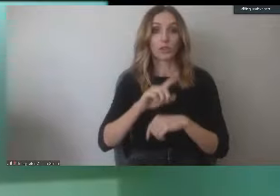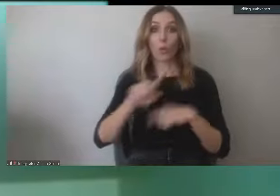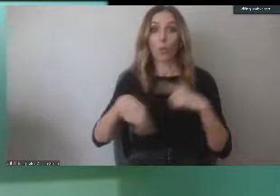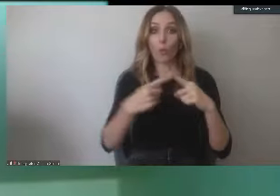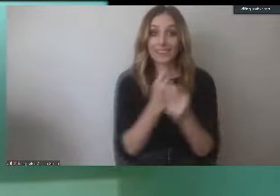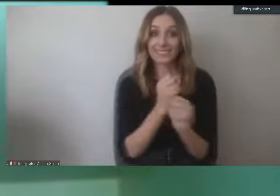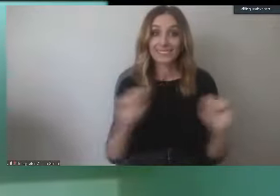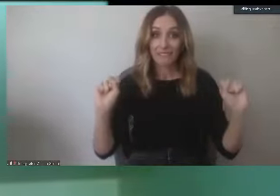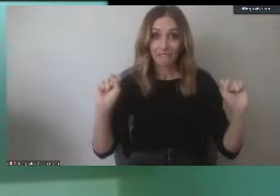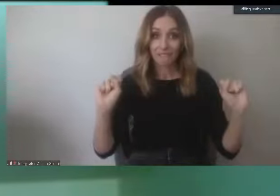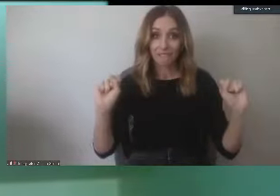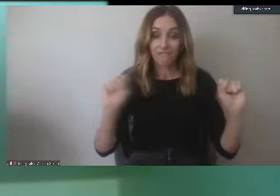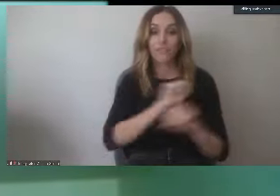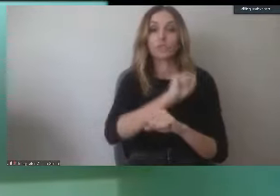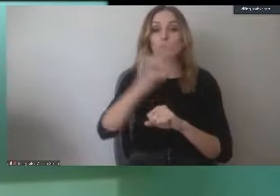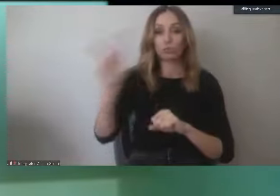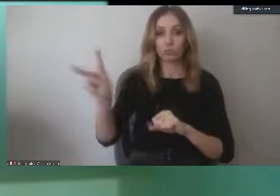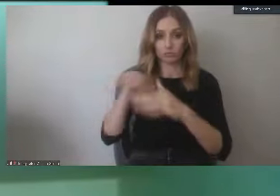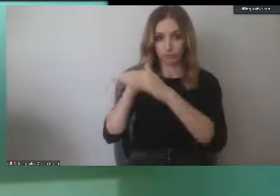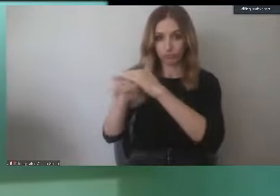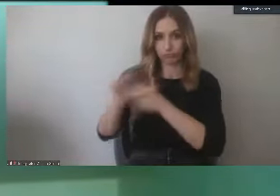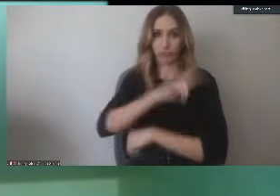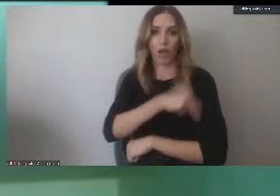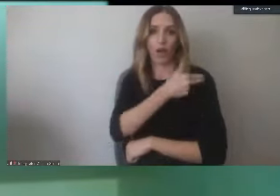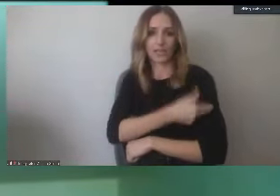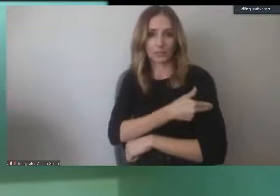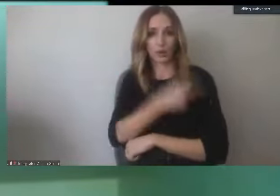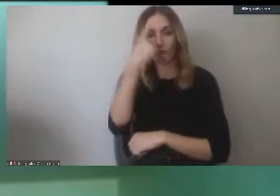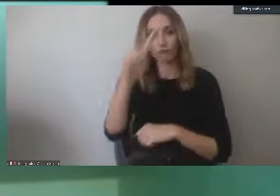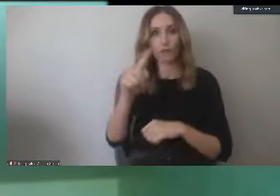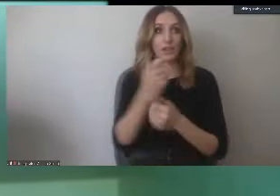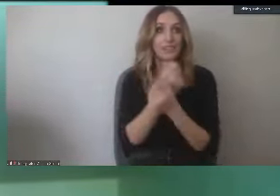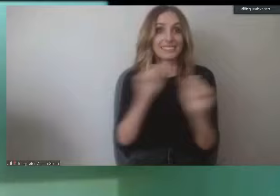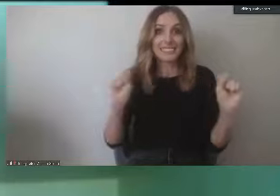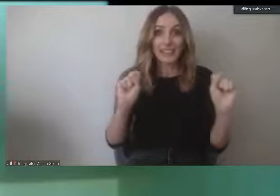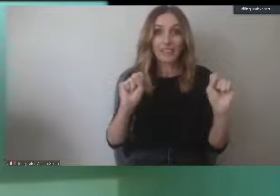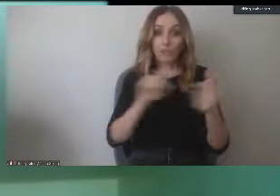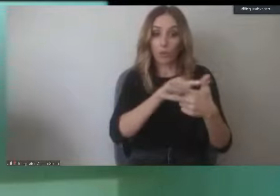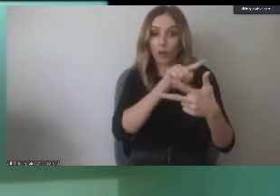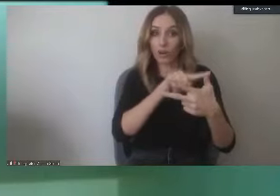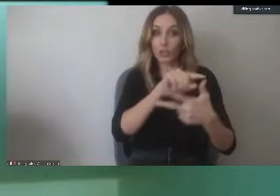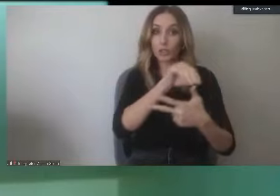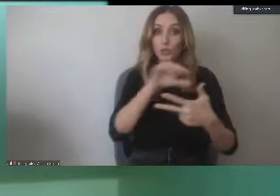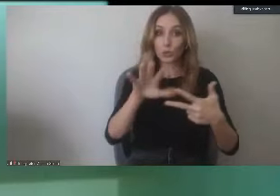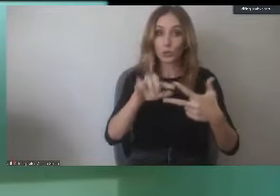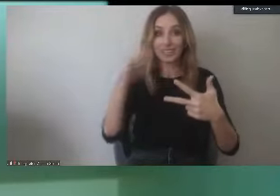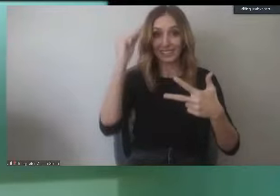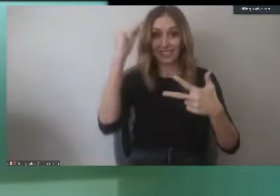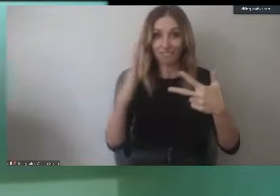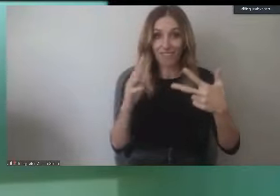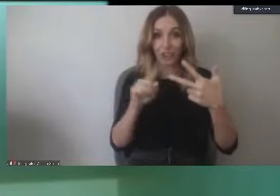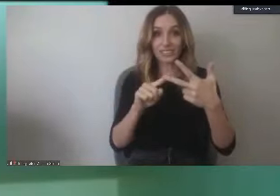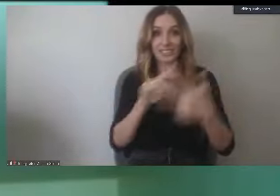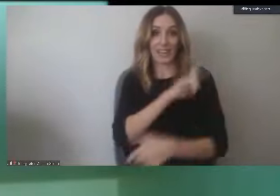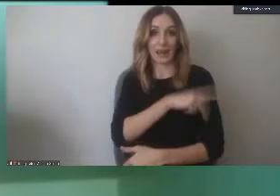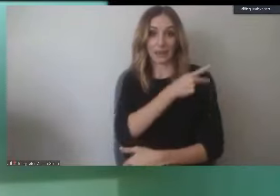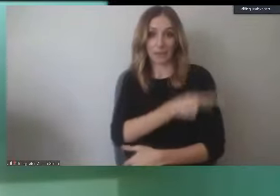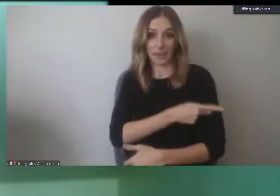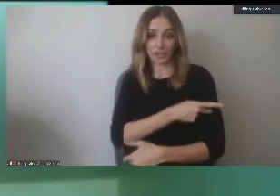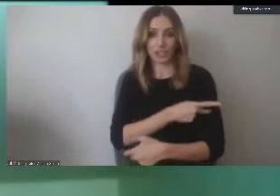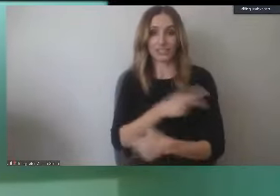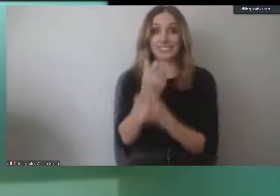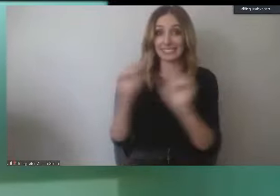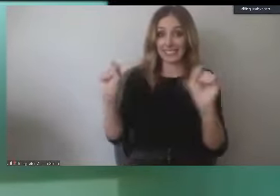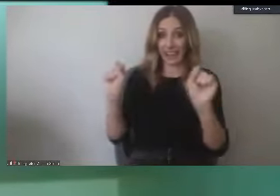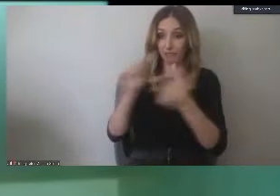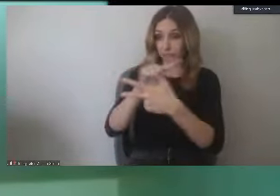safe for, again, our students, our faculty, and patients, we will be in there. And we are anxious for our students to finish.